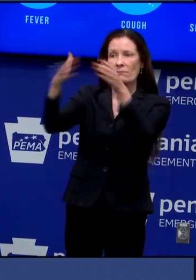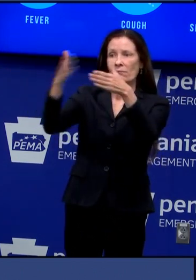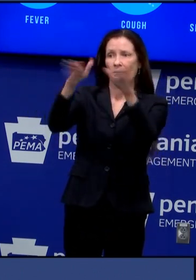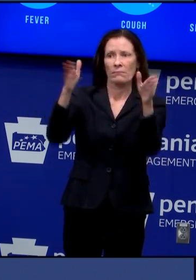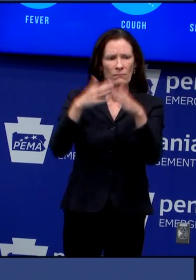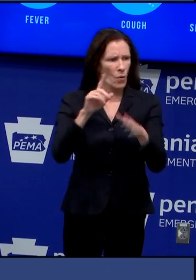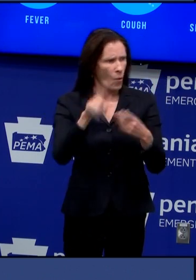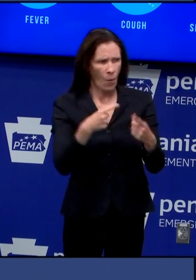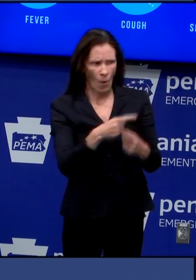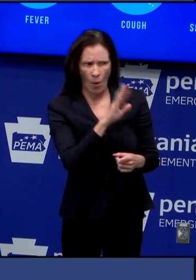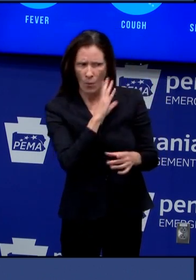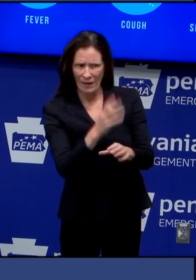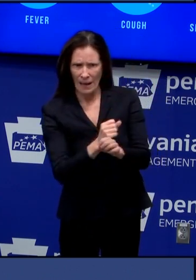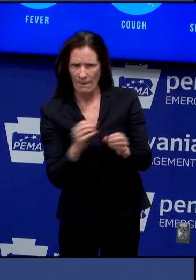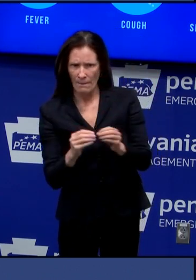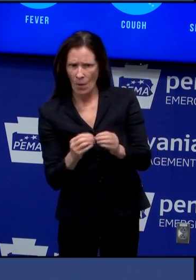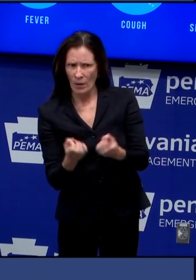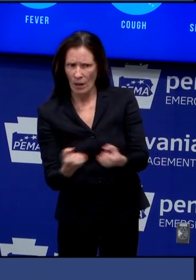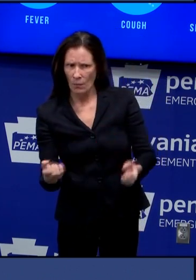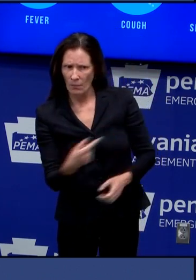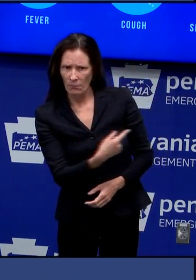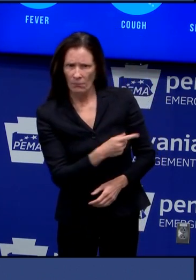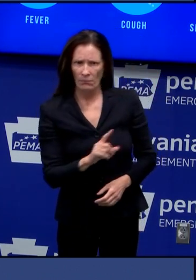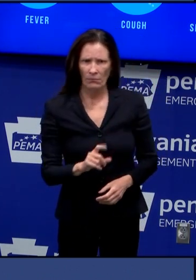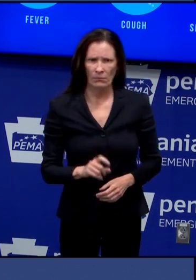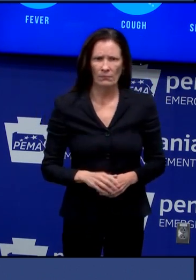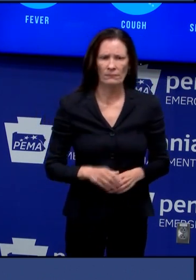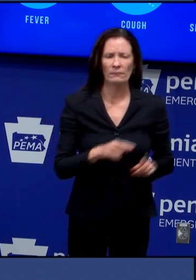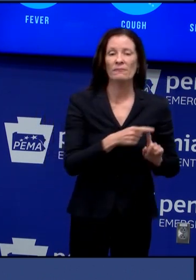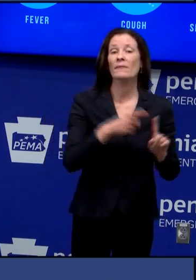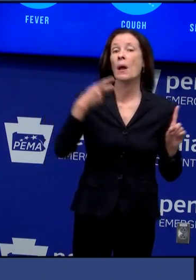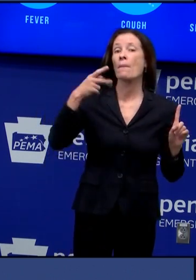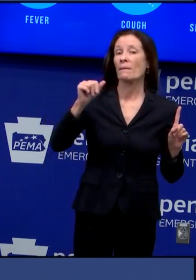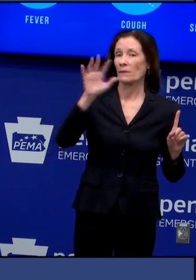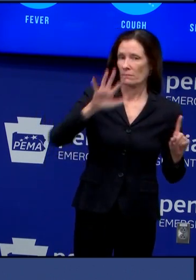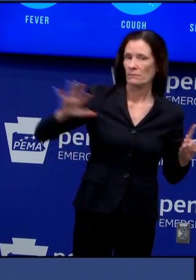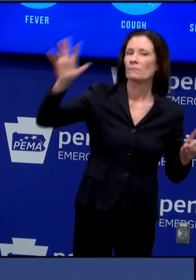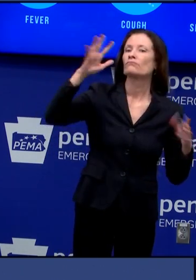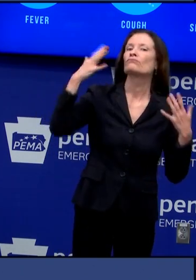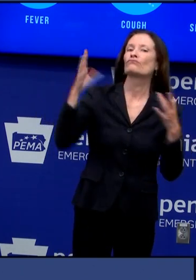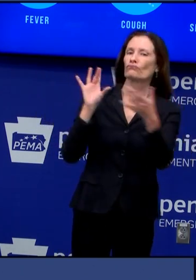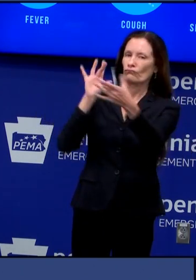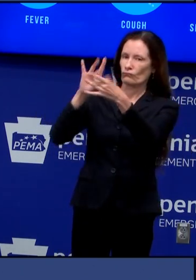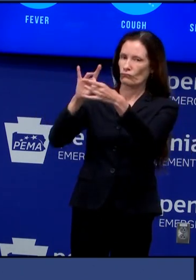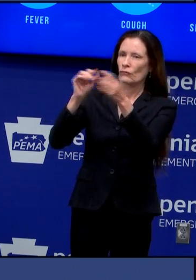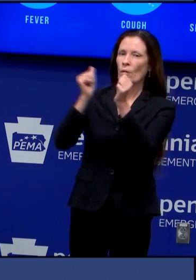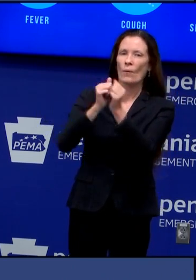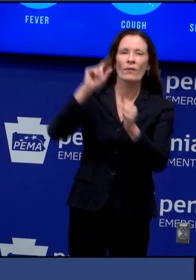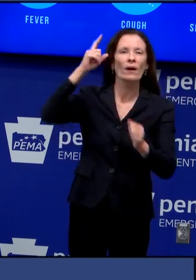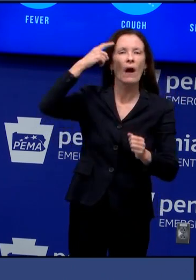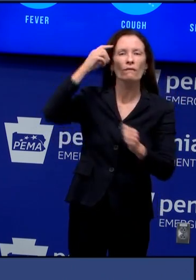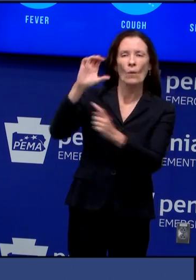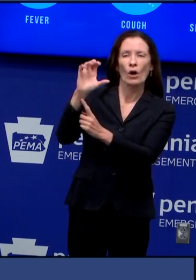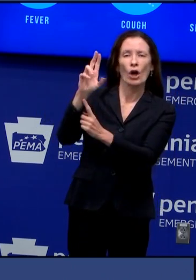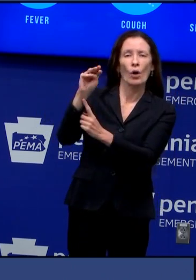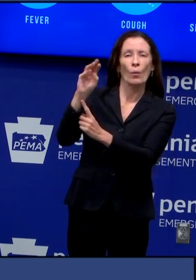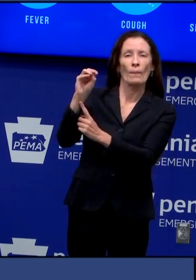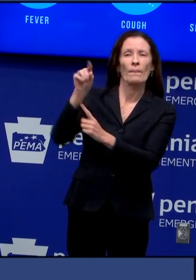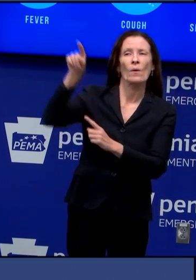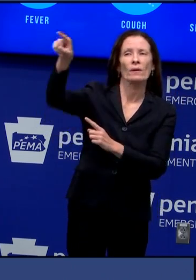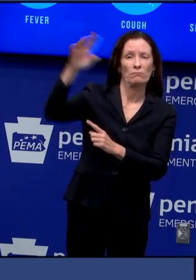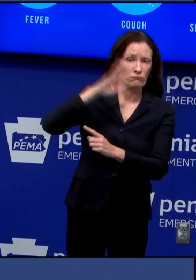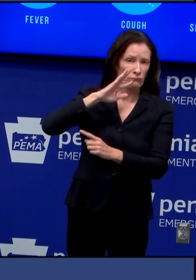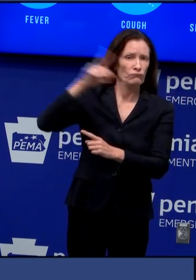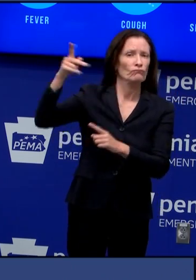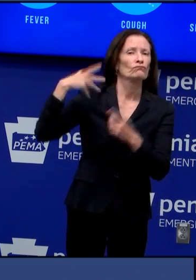in that effort um i think as governor cuomo said yesterday uh to pool our purchasing power uh new york